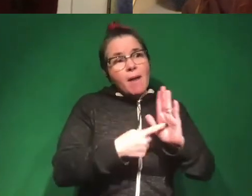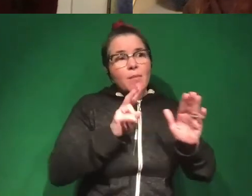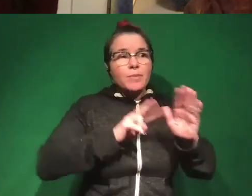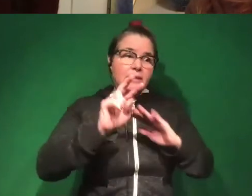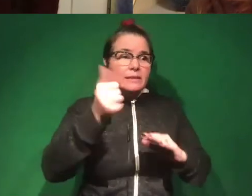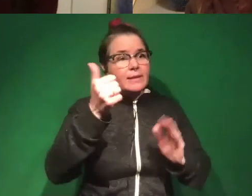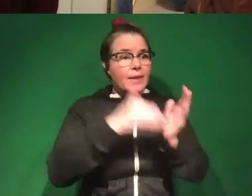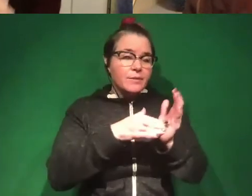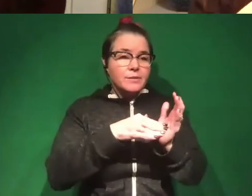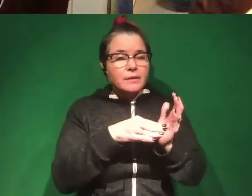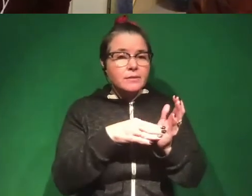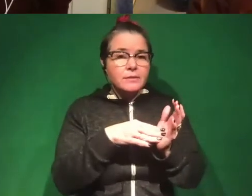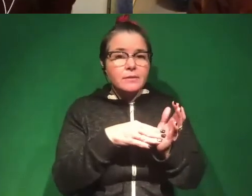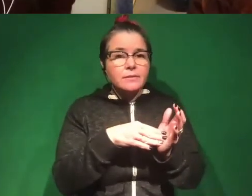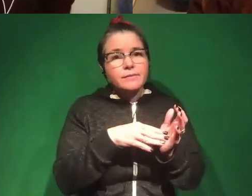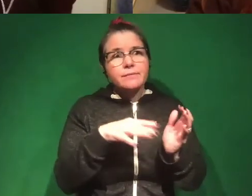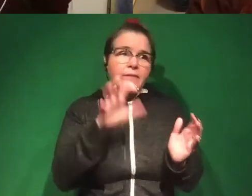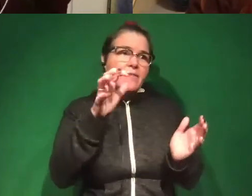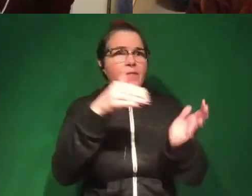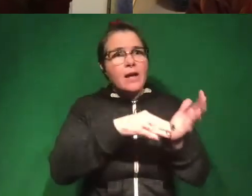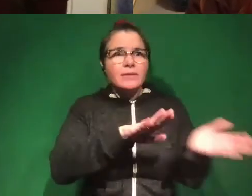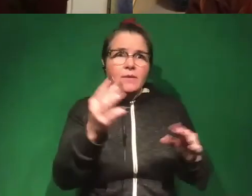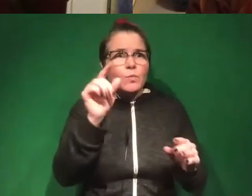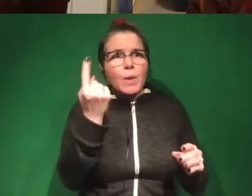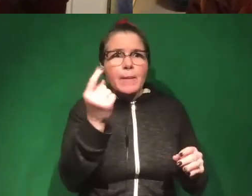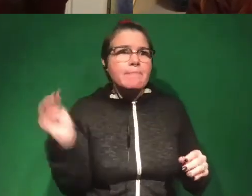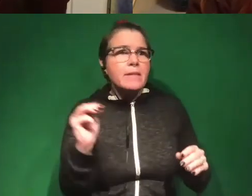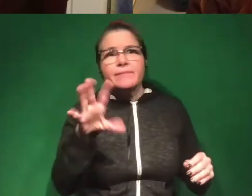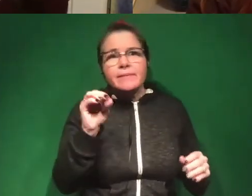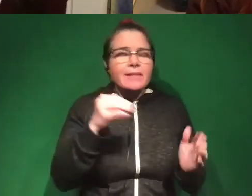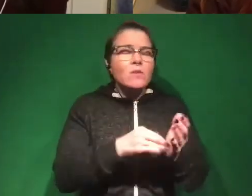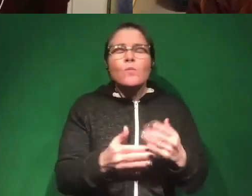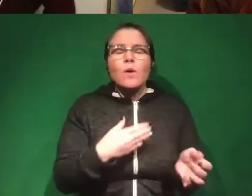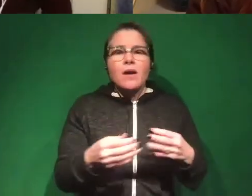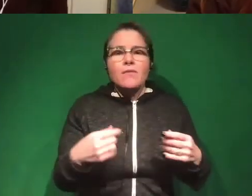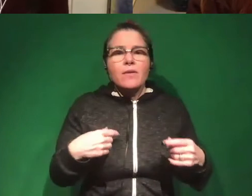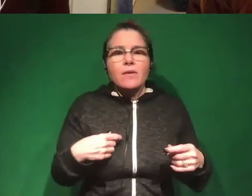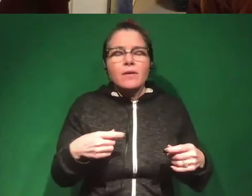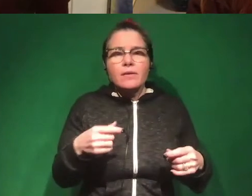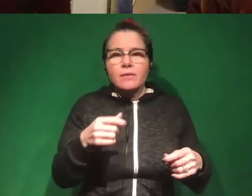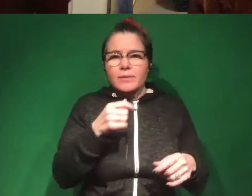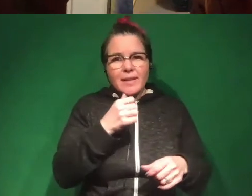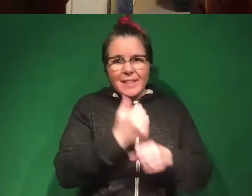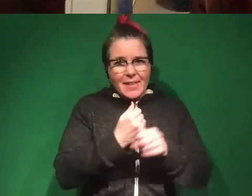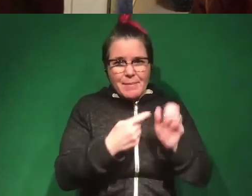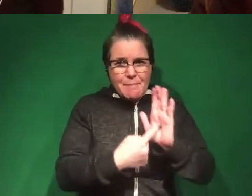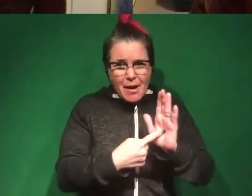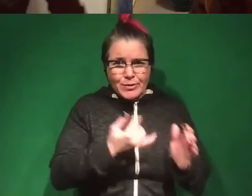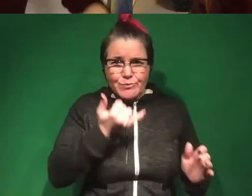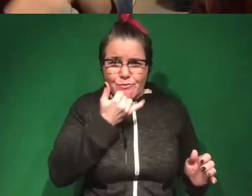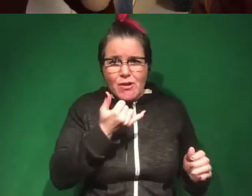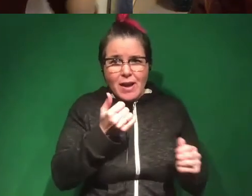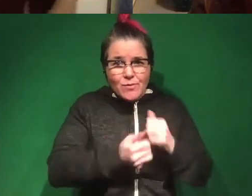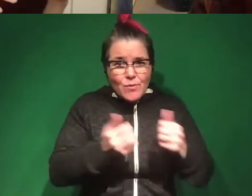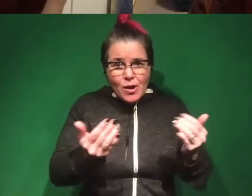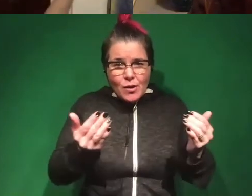,000, you know, 500,000 deaths, a million deaths, 50,000, know, and we didn't get that many models are wrong. Everyone overreacted. No, that's a